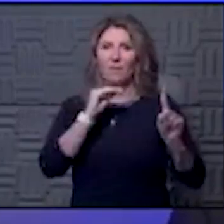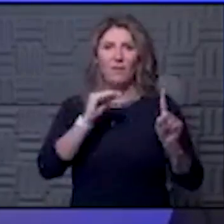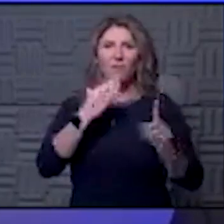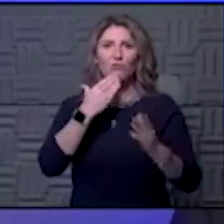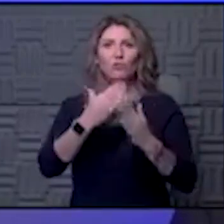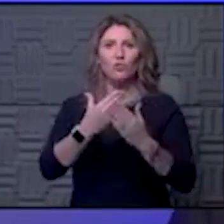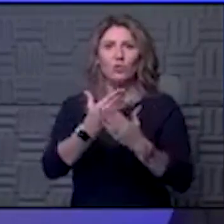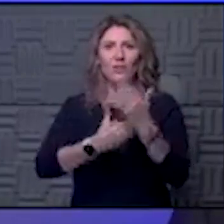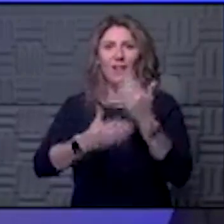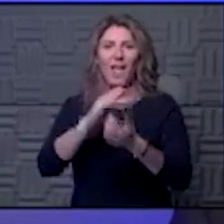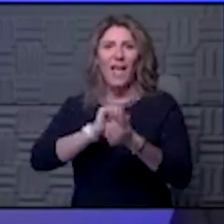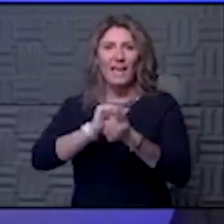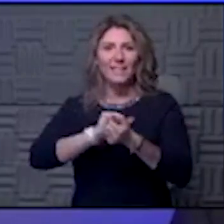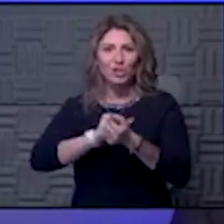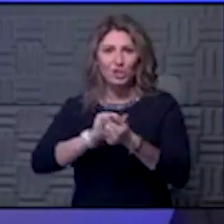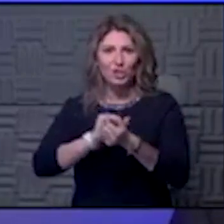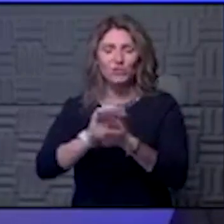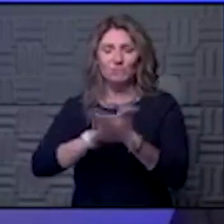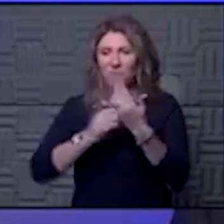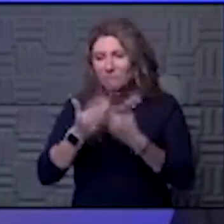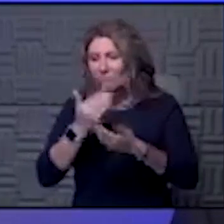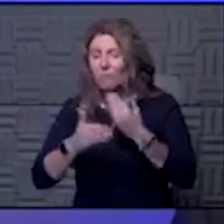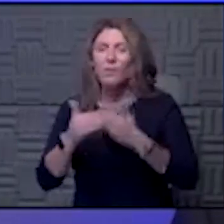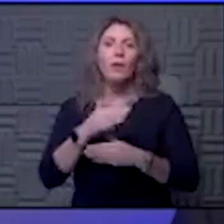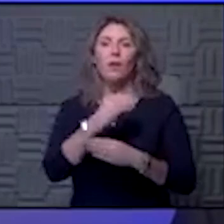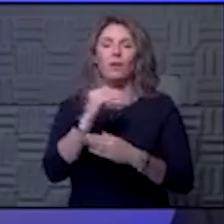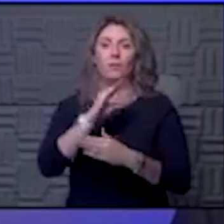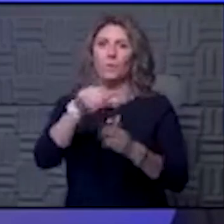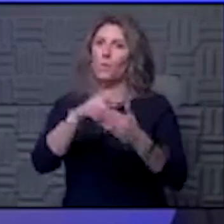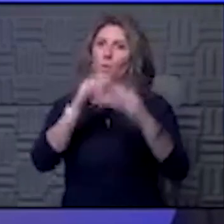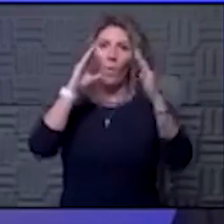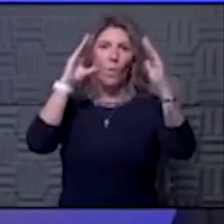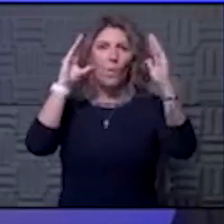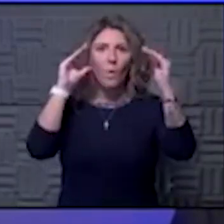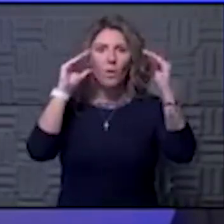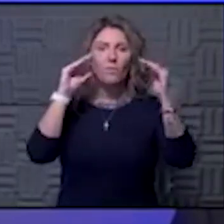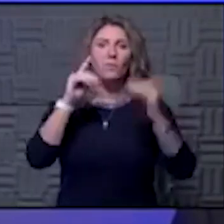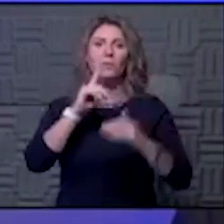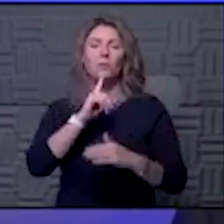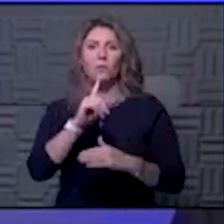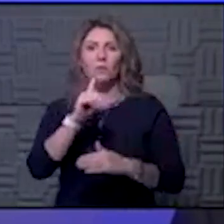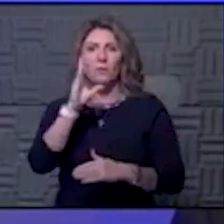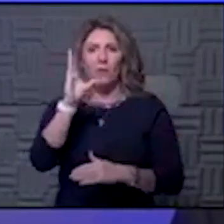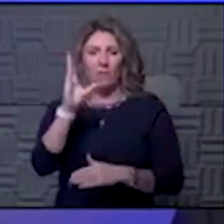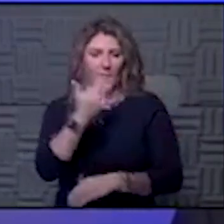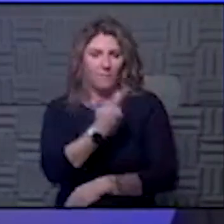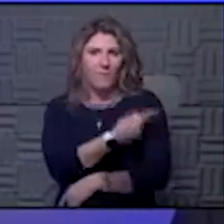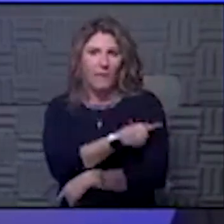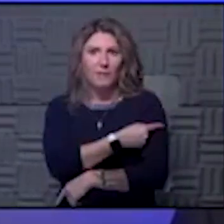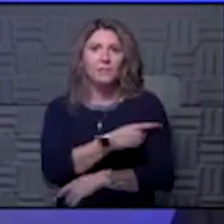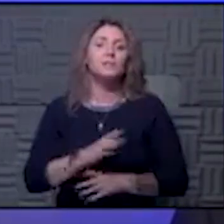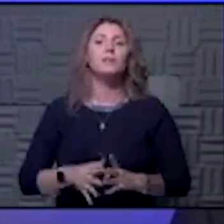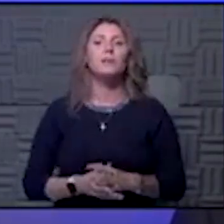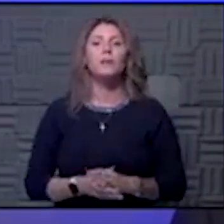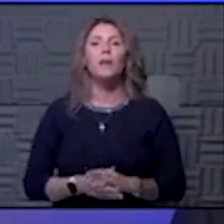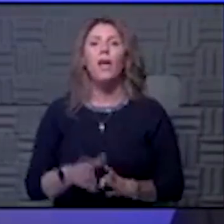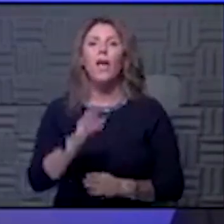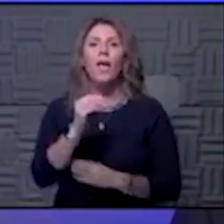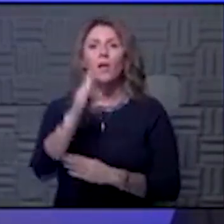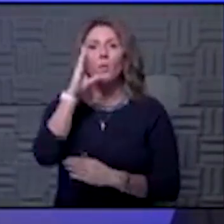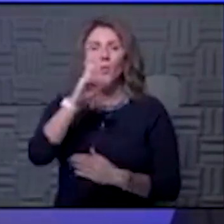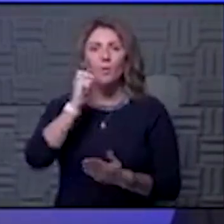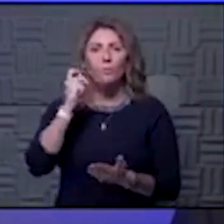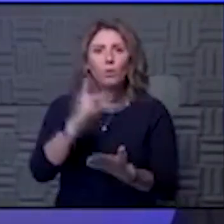And of course, we are all hopeful that there will be a vaccine that will be approved